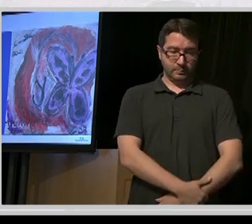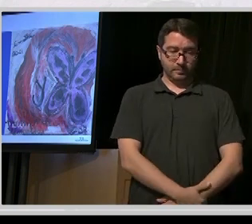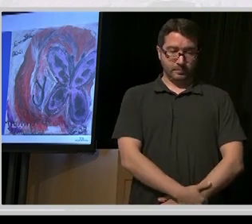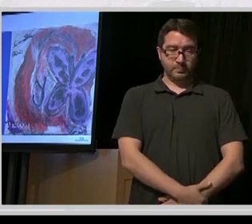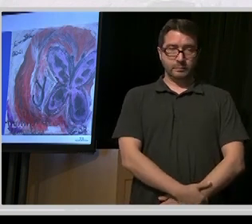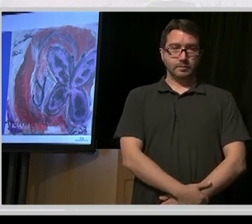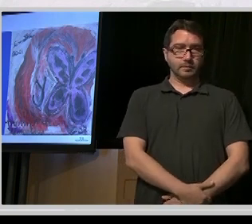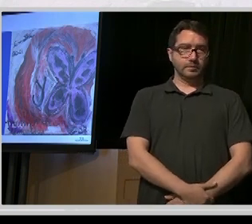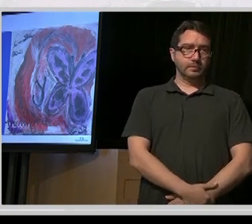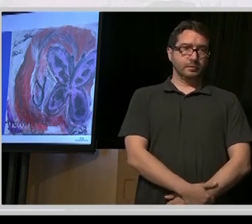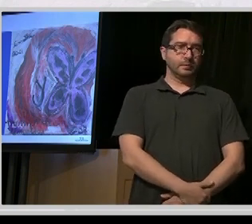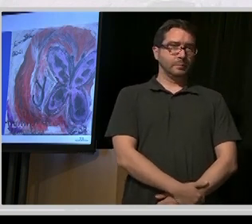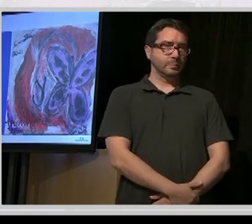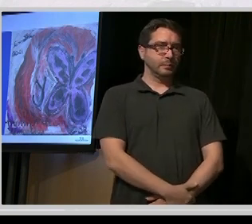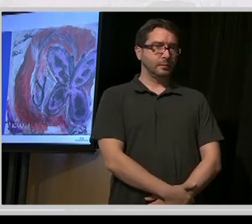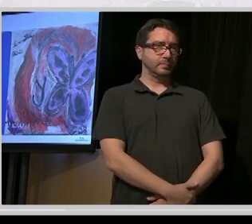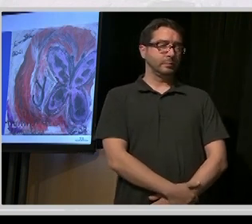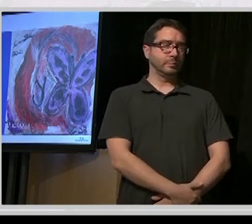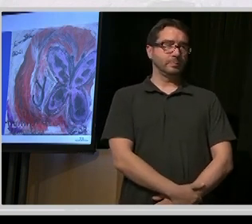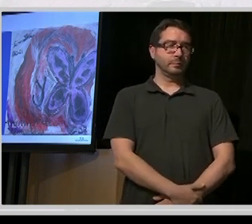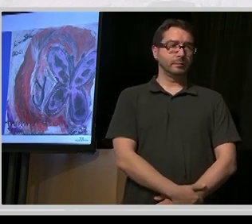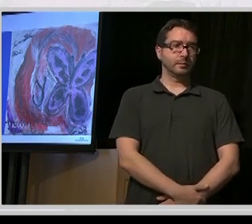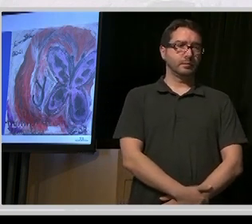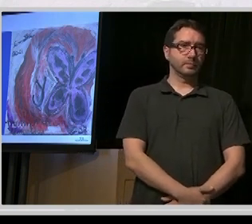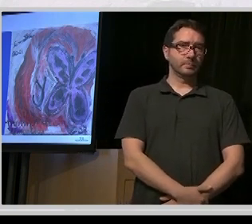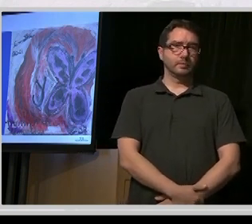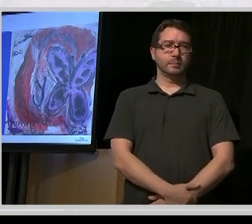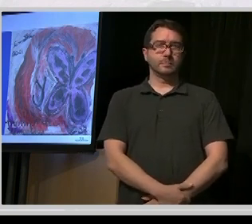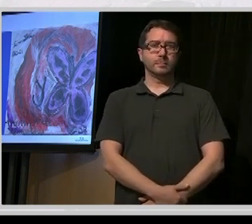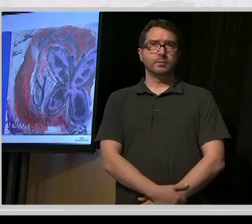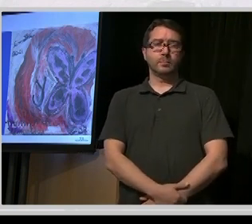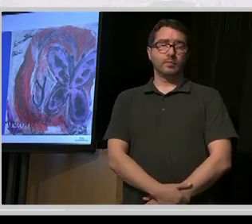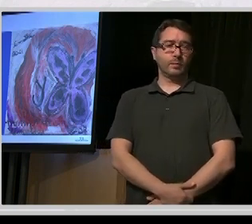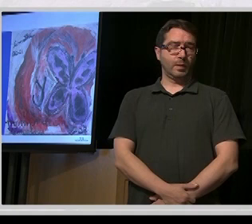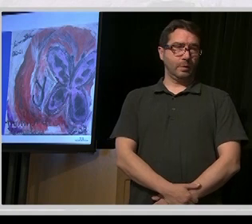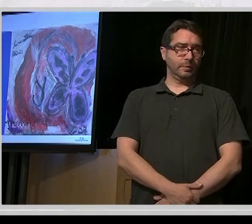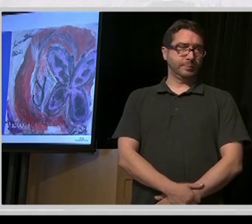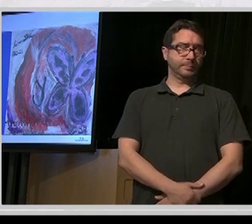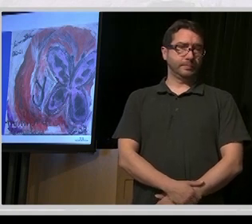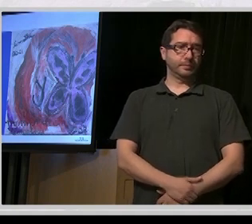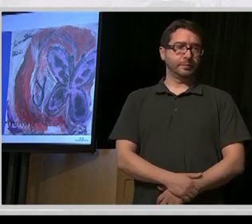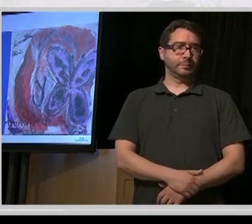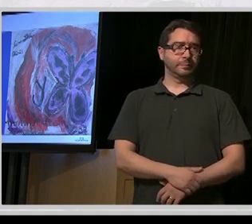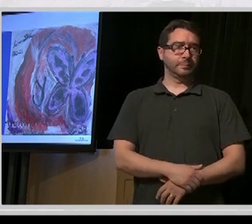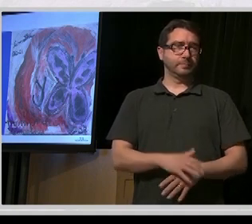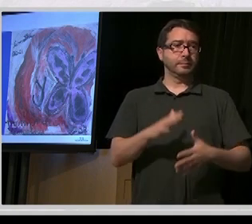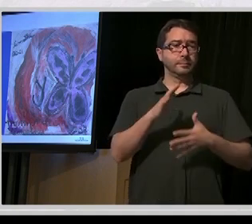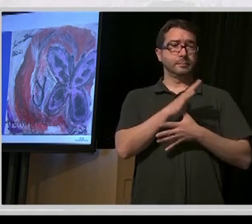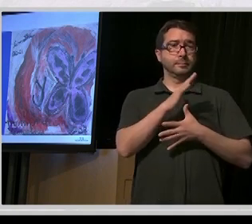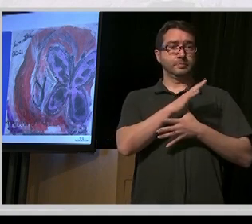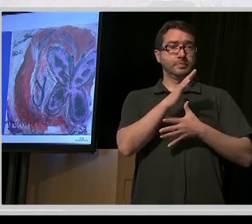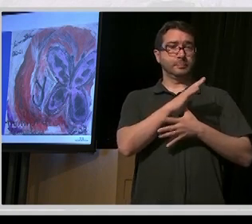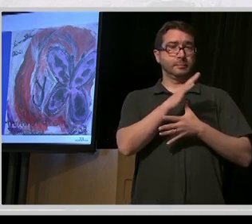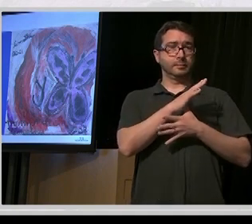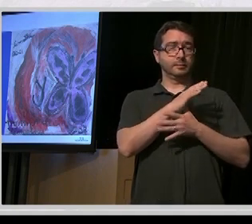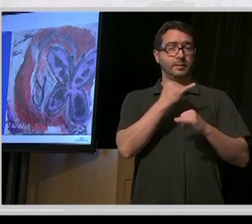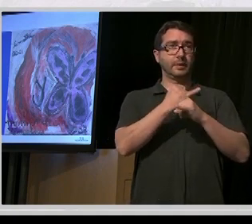So perhaps the sort of most prominent element is the closing of the institutions.